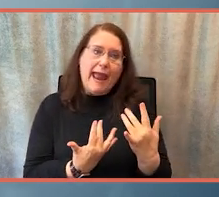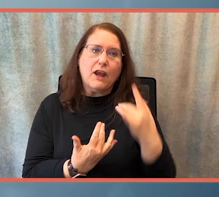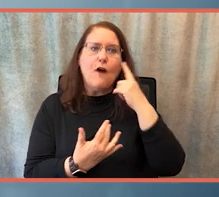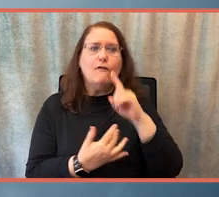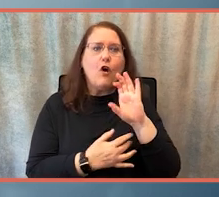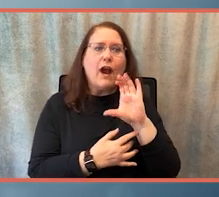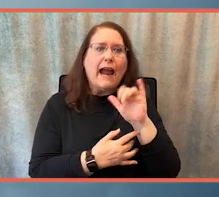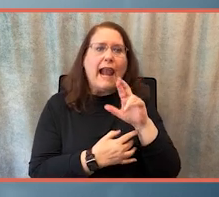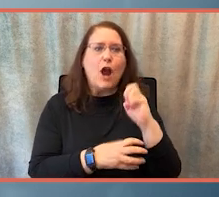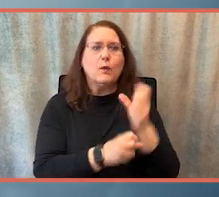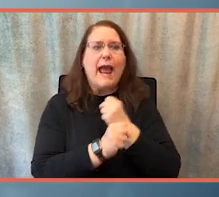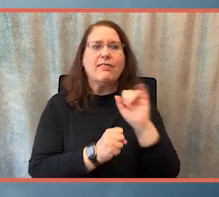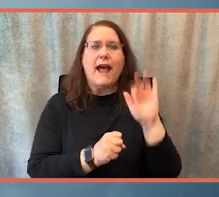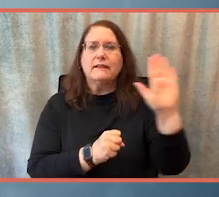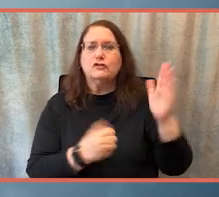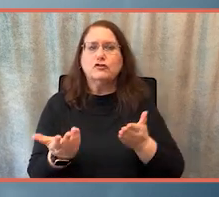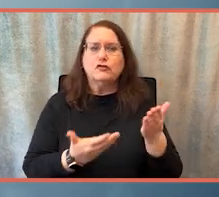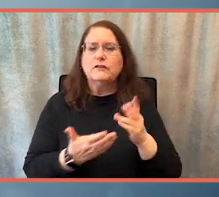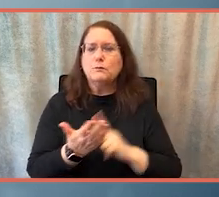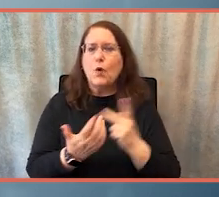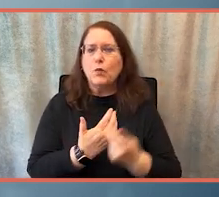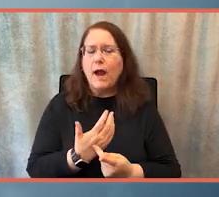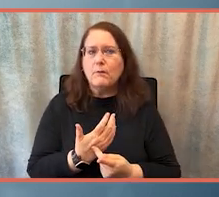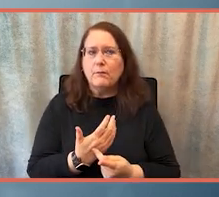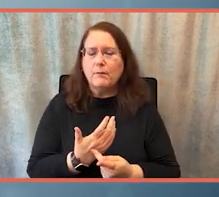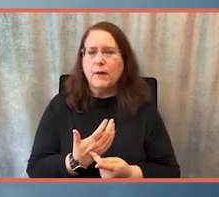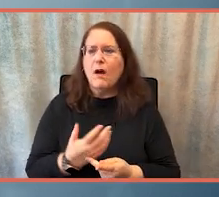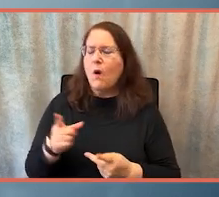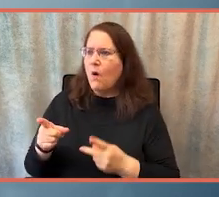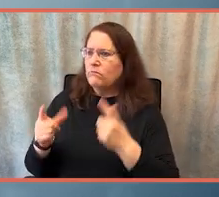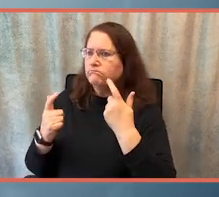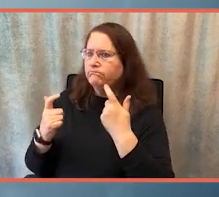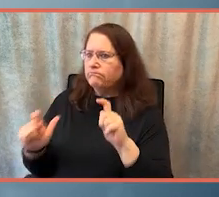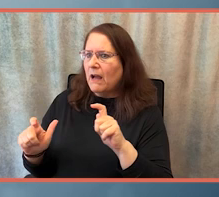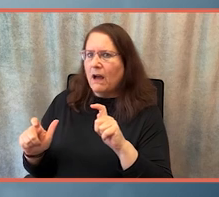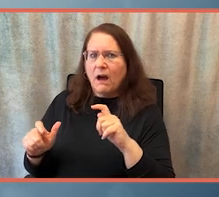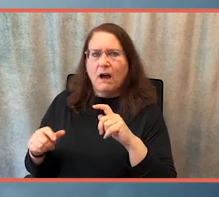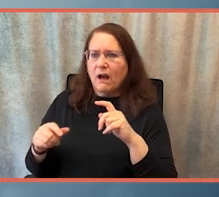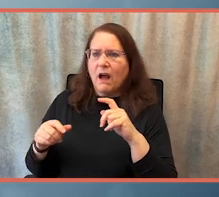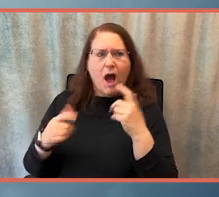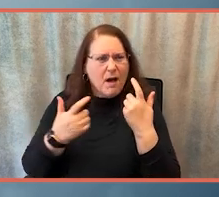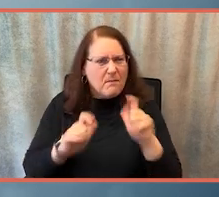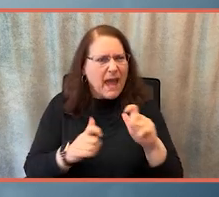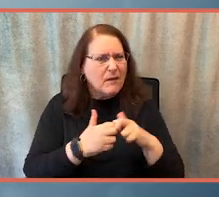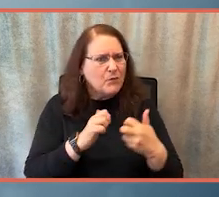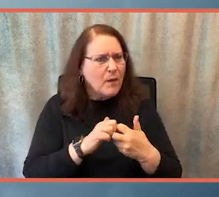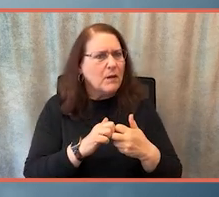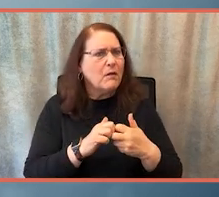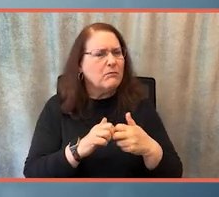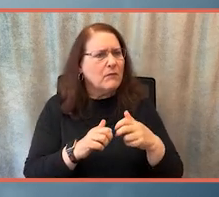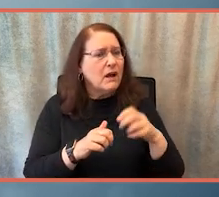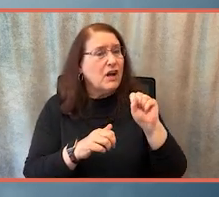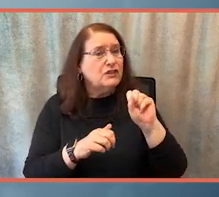the programs that they have. a huge issue, which is not that, that we actually, the supply is not meeting the demand.